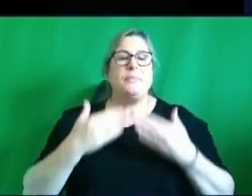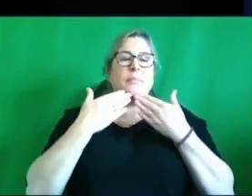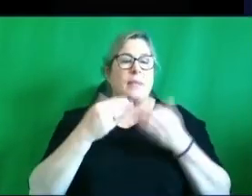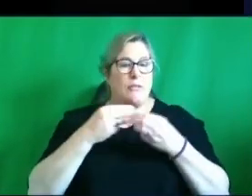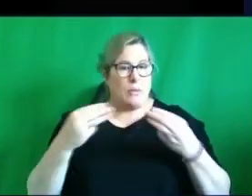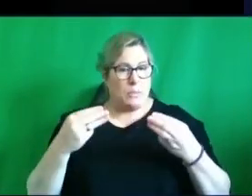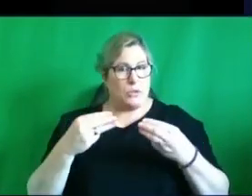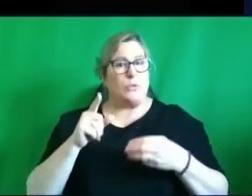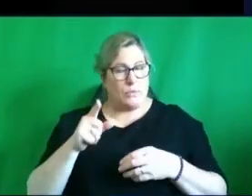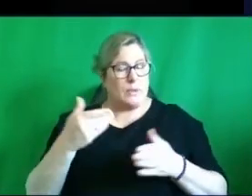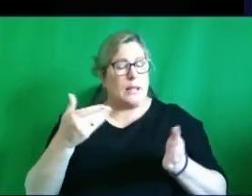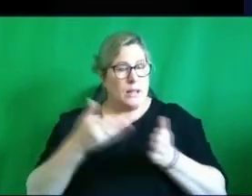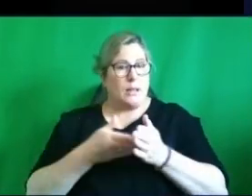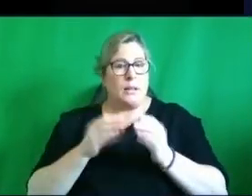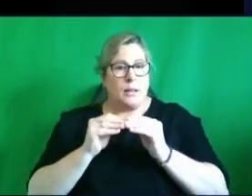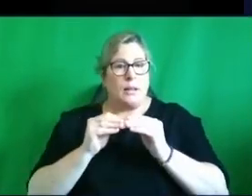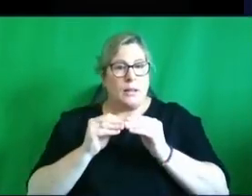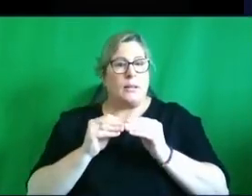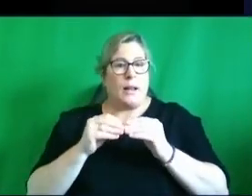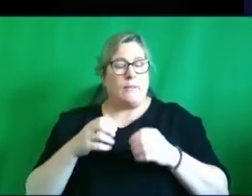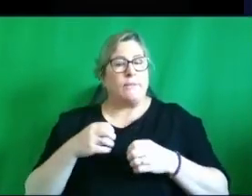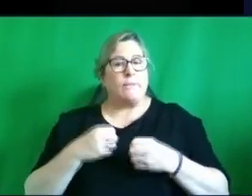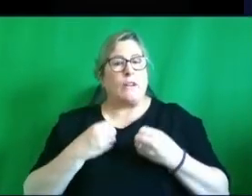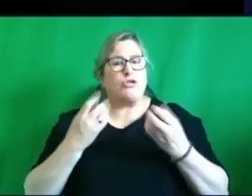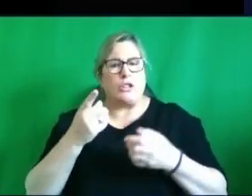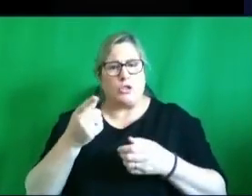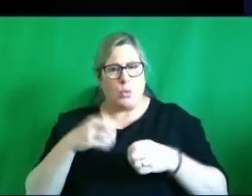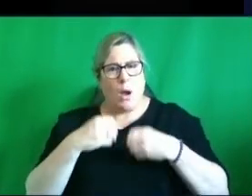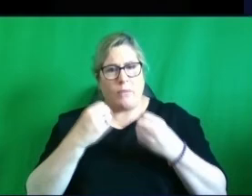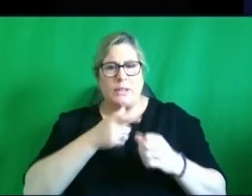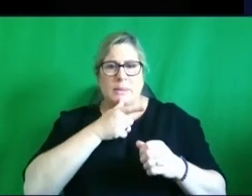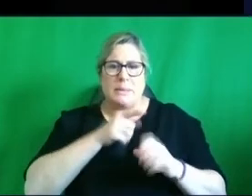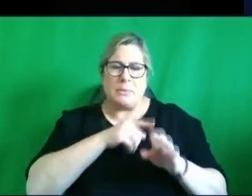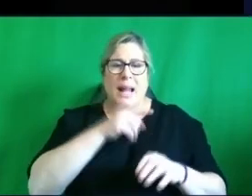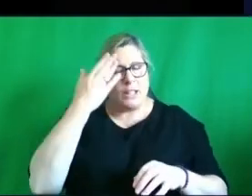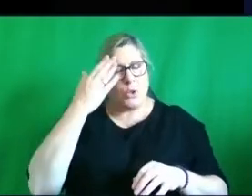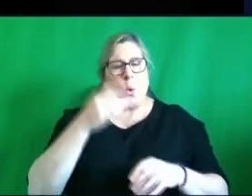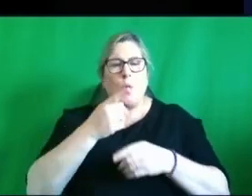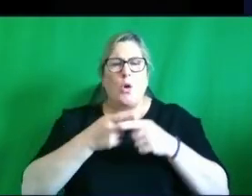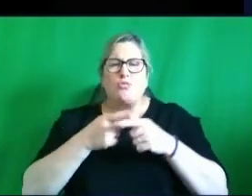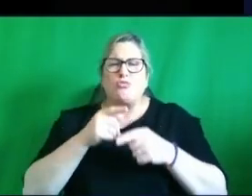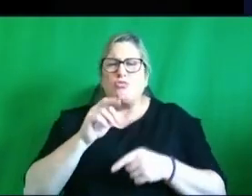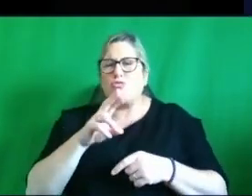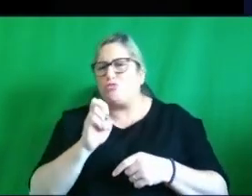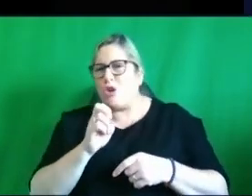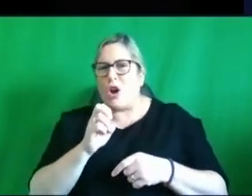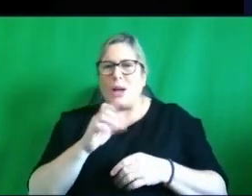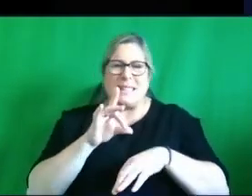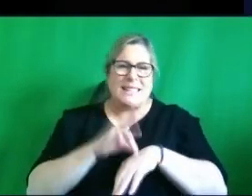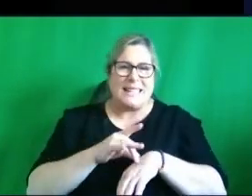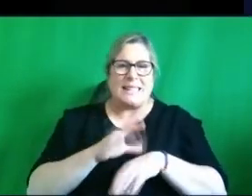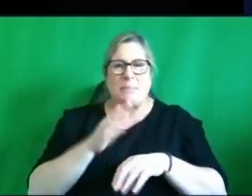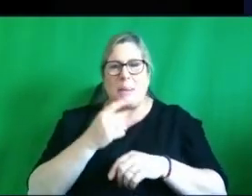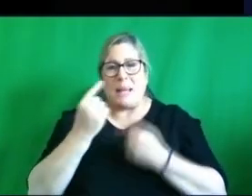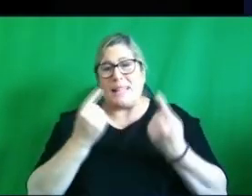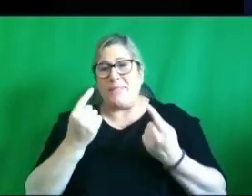contribution uh that's very generous of you as well and i know with rare diseases as they are they might be individually rare uh but a lot of people